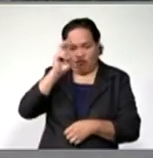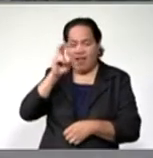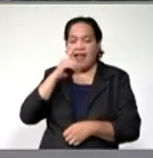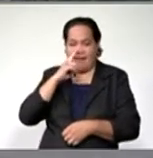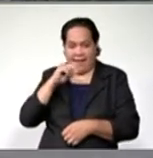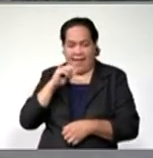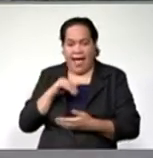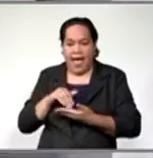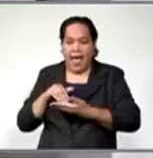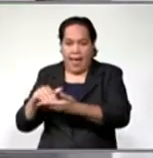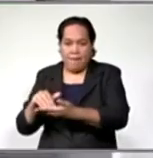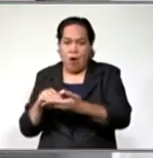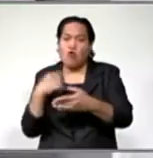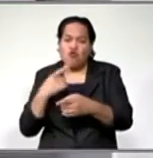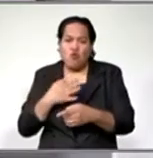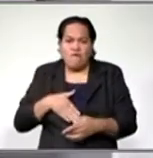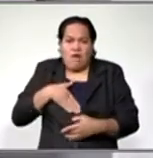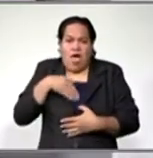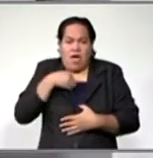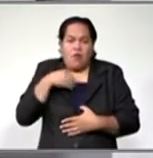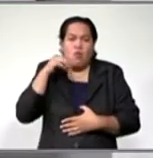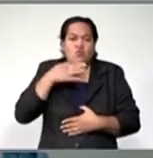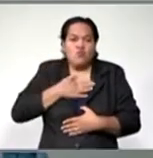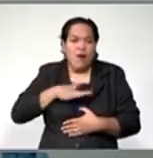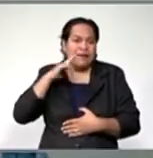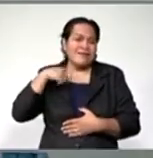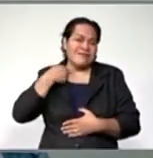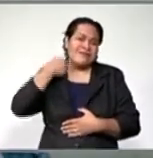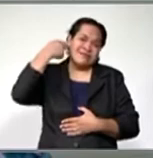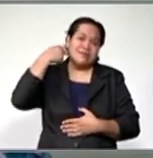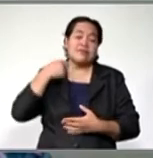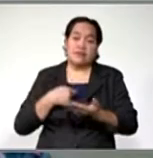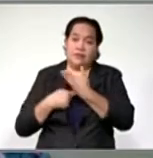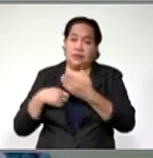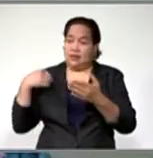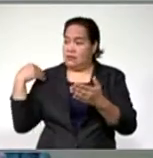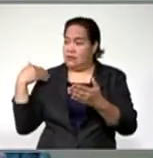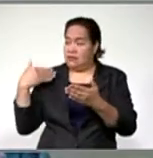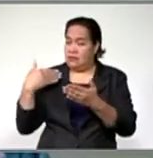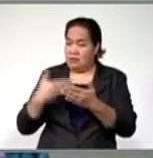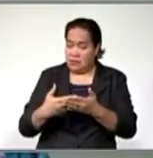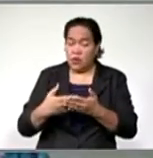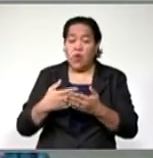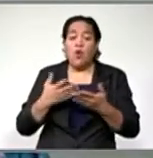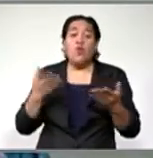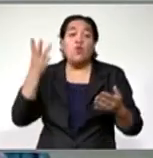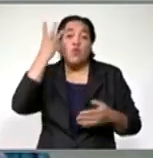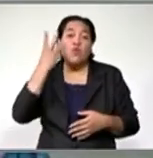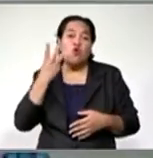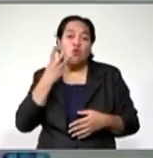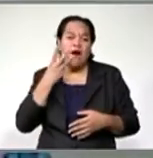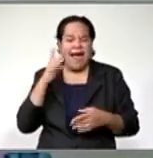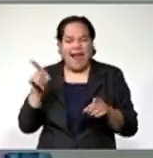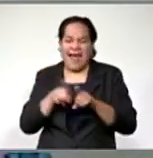cases and refer them to relevant agencies. Over the years that we have seen where the woman has been abandoned